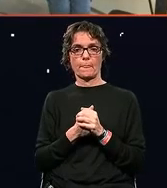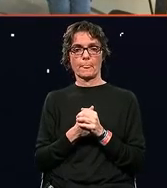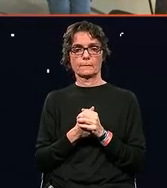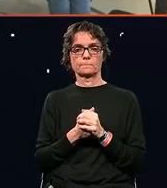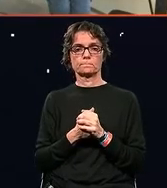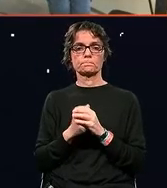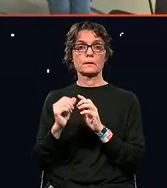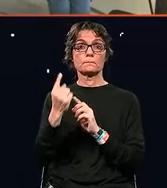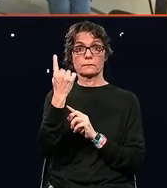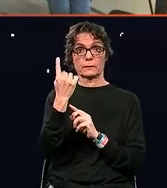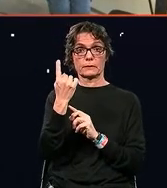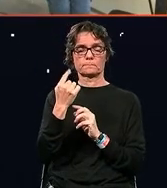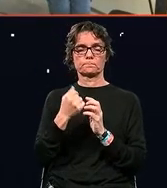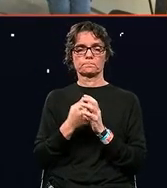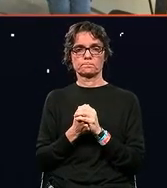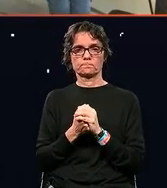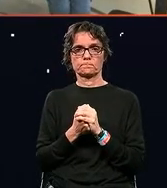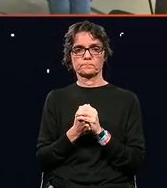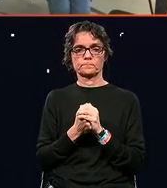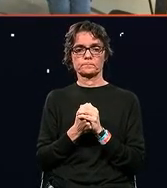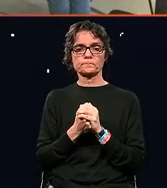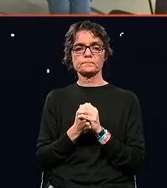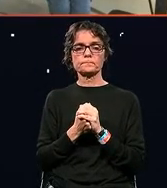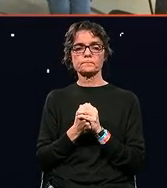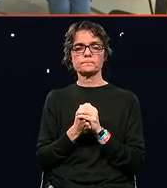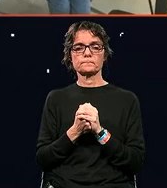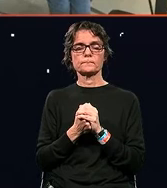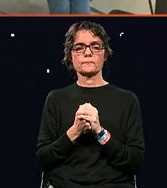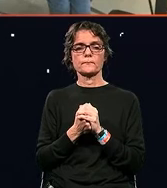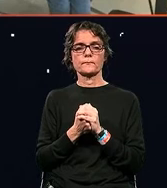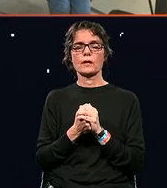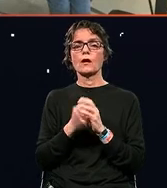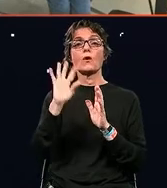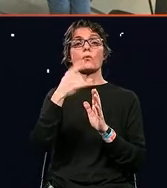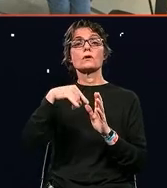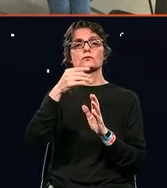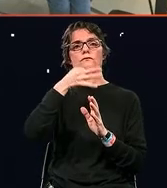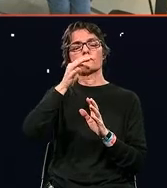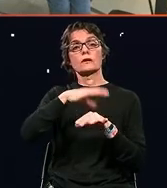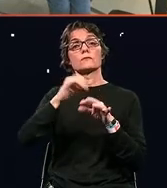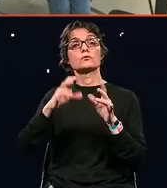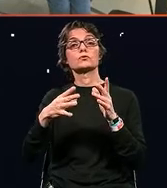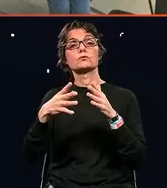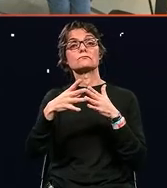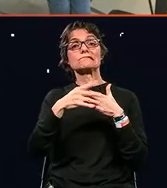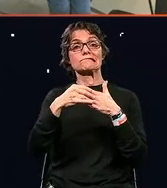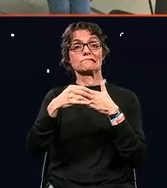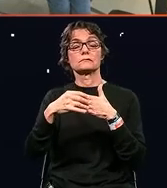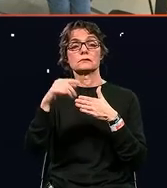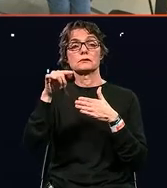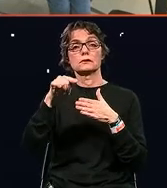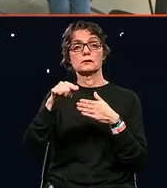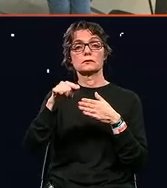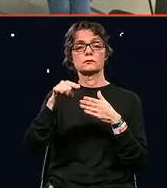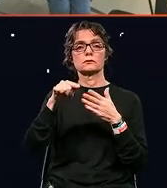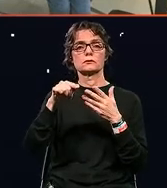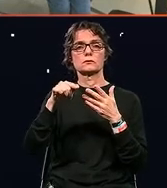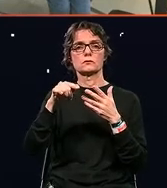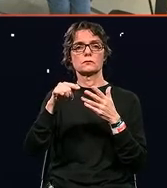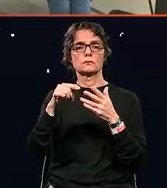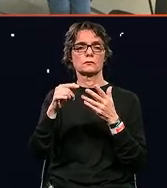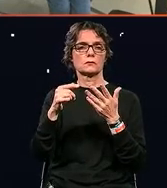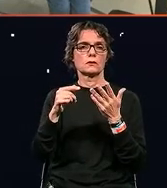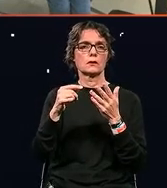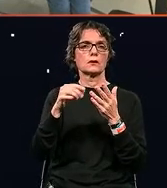The first learning I have is that the type of leadership that is truly going to put the humans